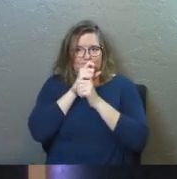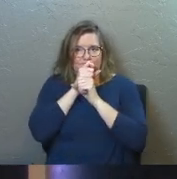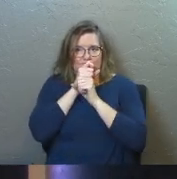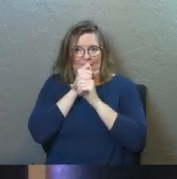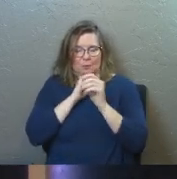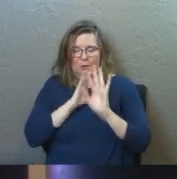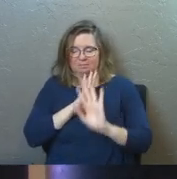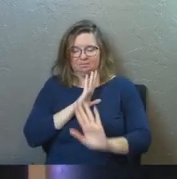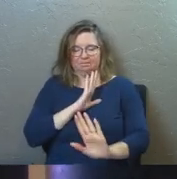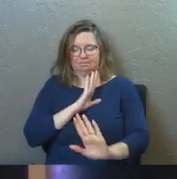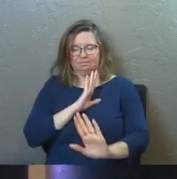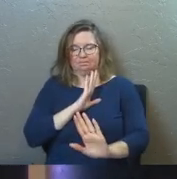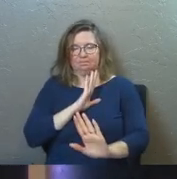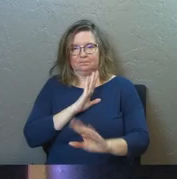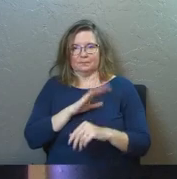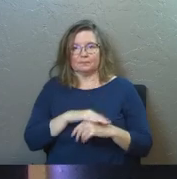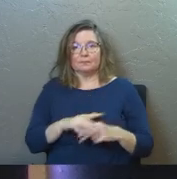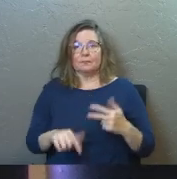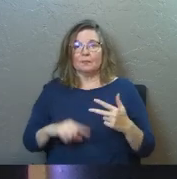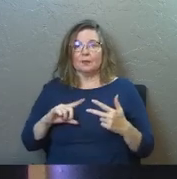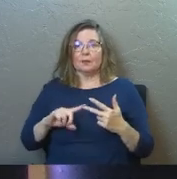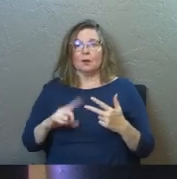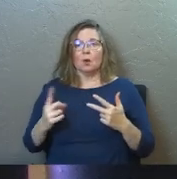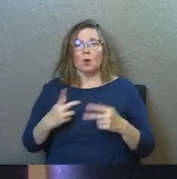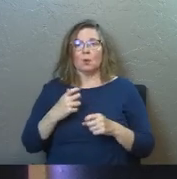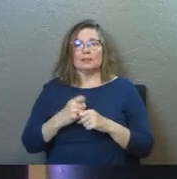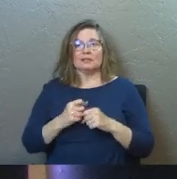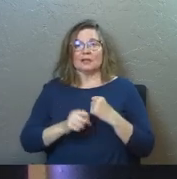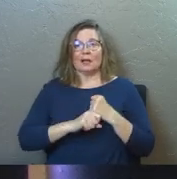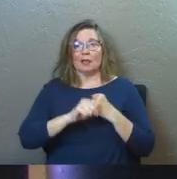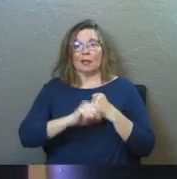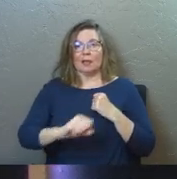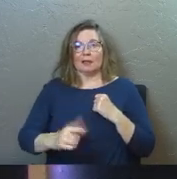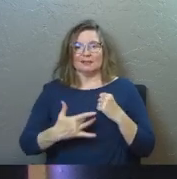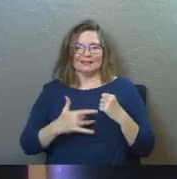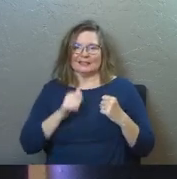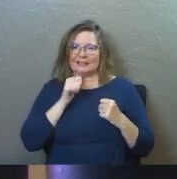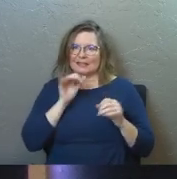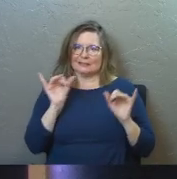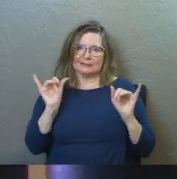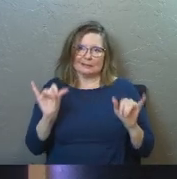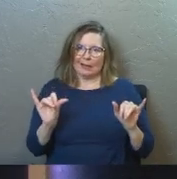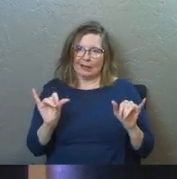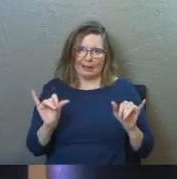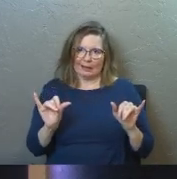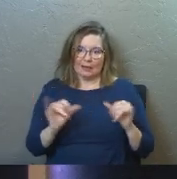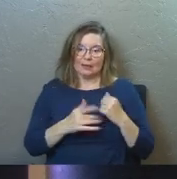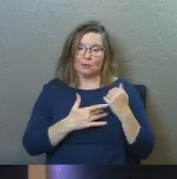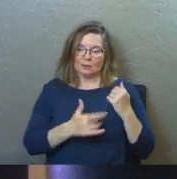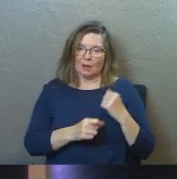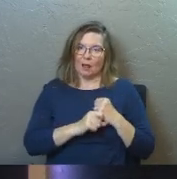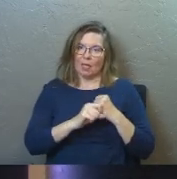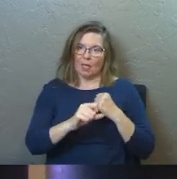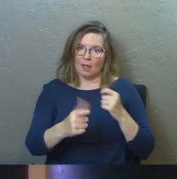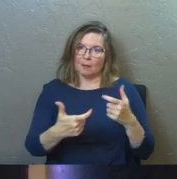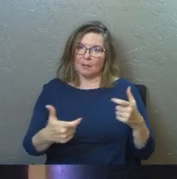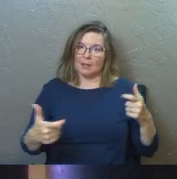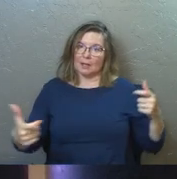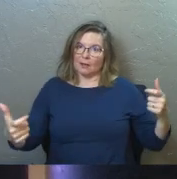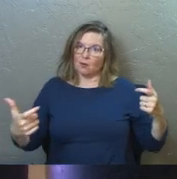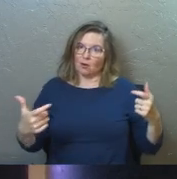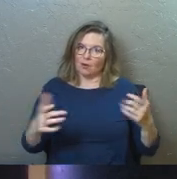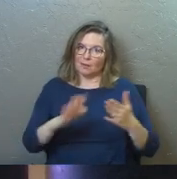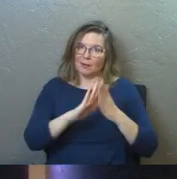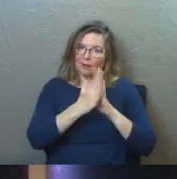of that relationship. I'm going to lose people. Number three, it always gets exaggerated because it never stays the same size, does it? It's the telephone